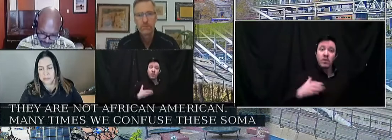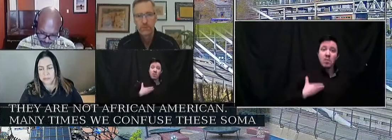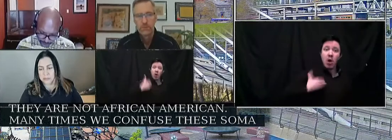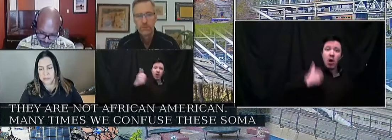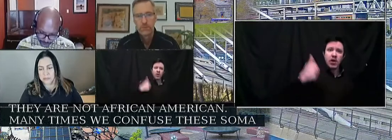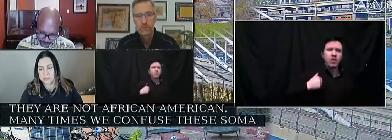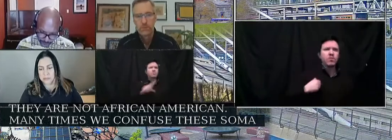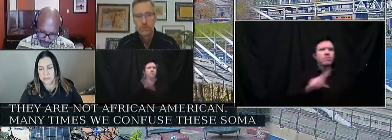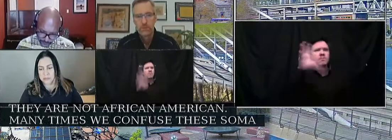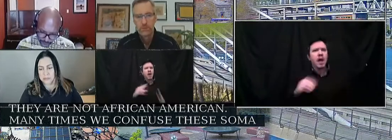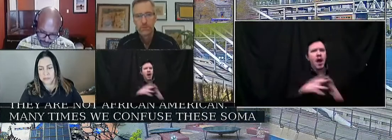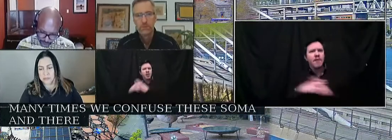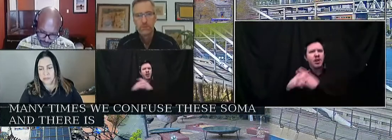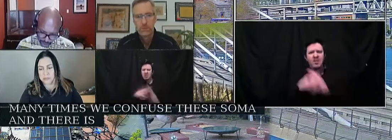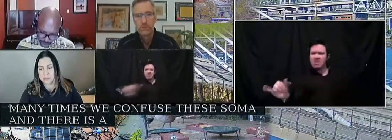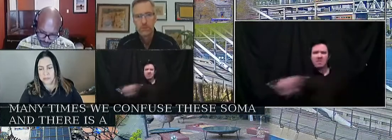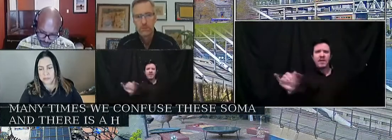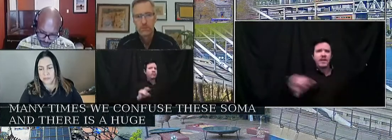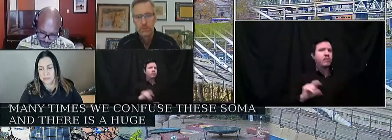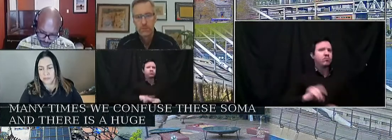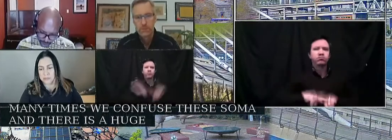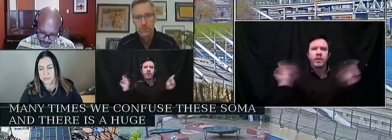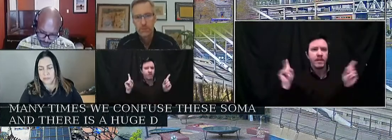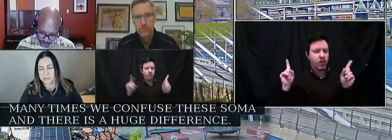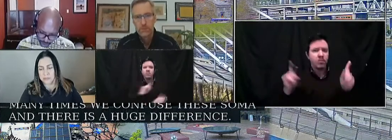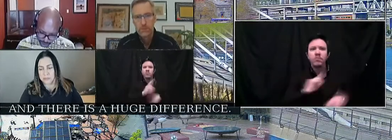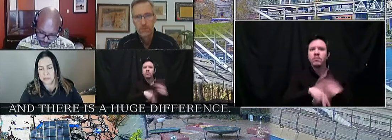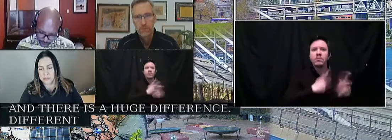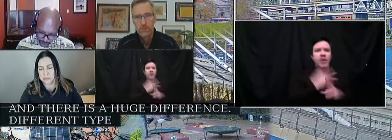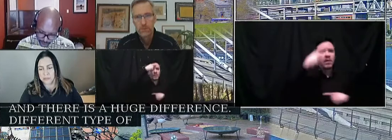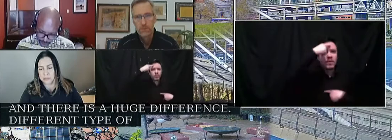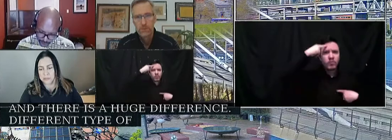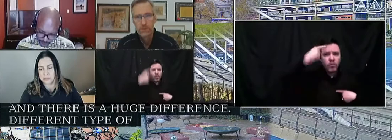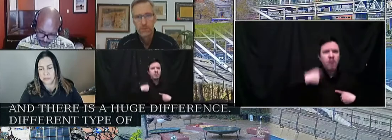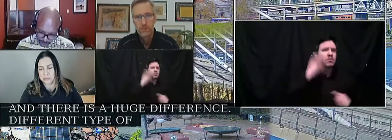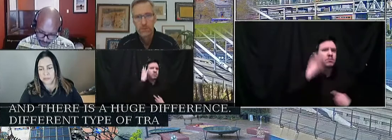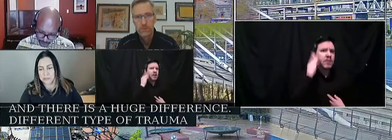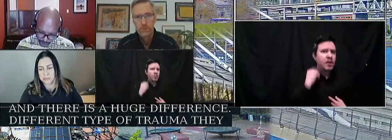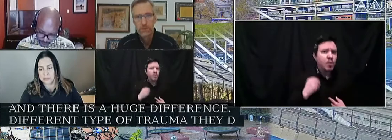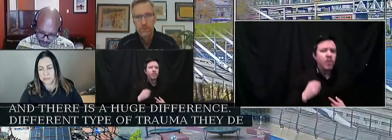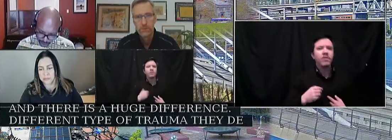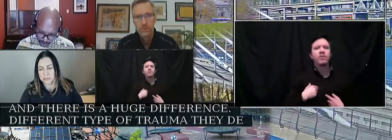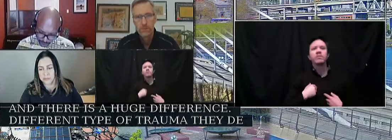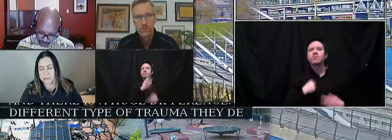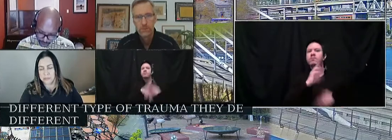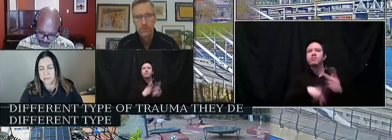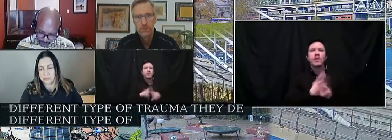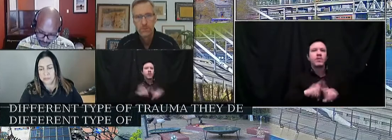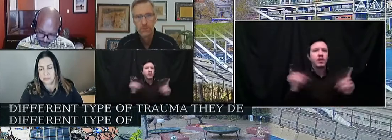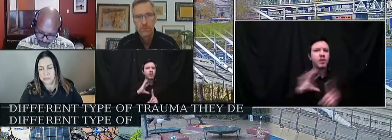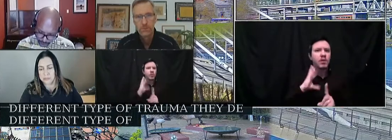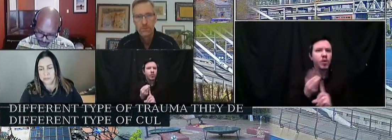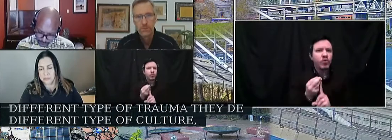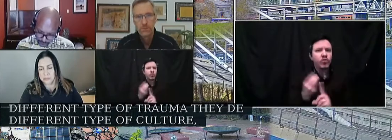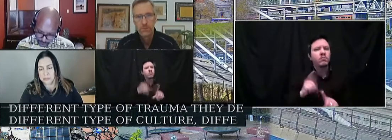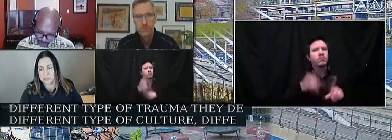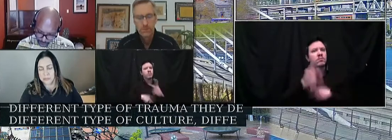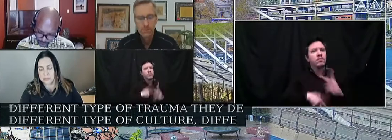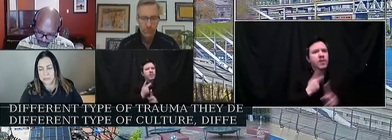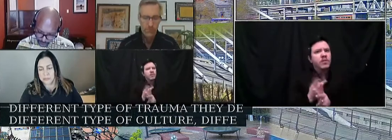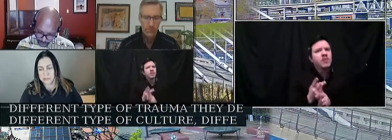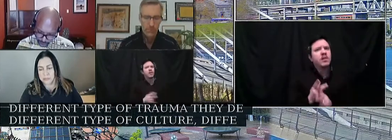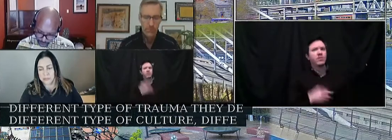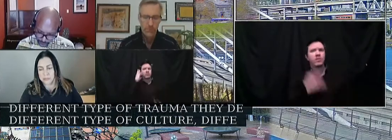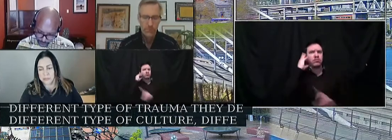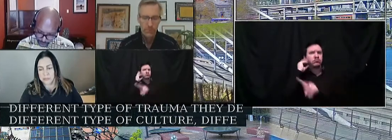and there's a huge difference. Different type of trauma that they deal with, different type of culture, different types of stuff that they've